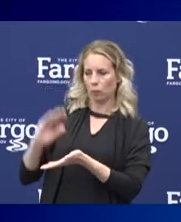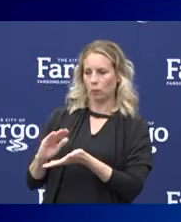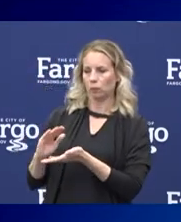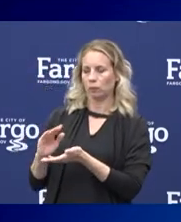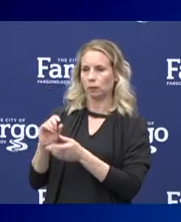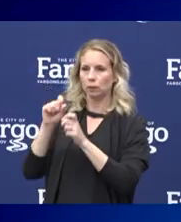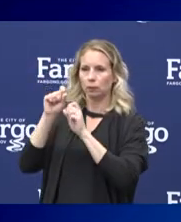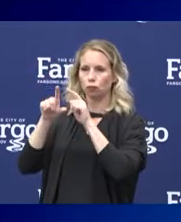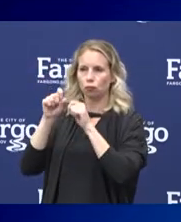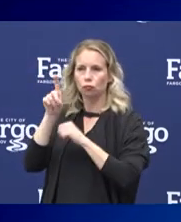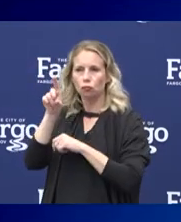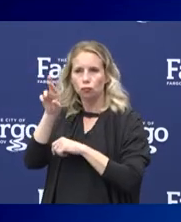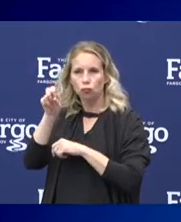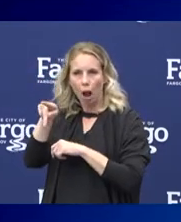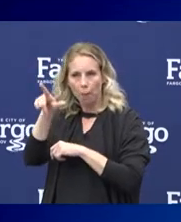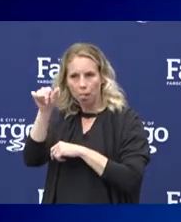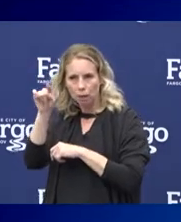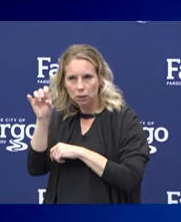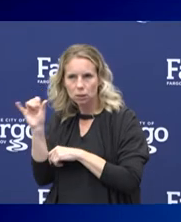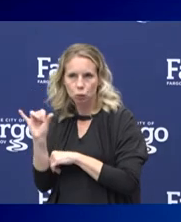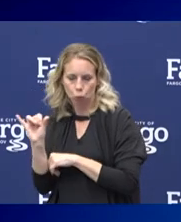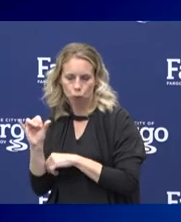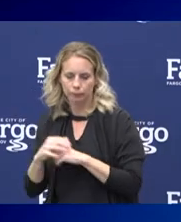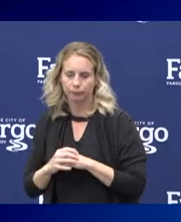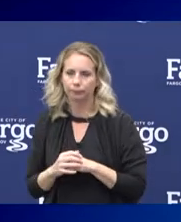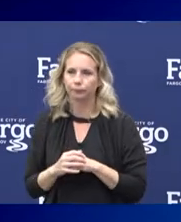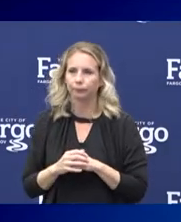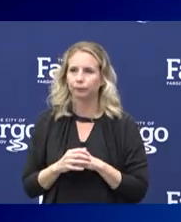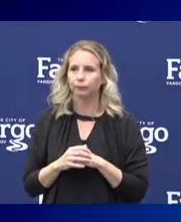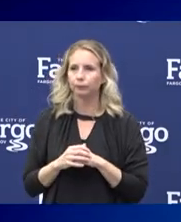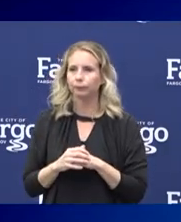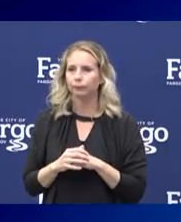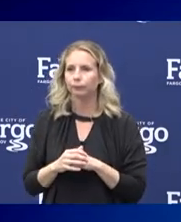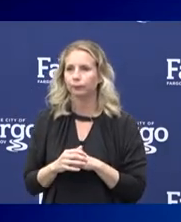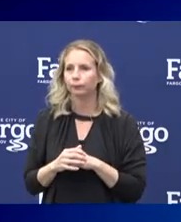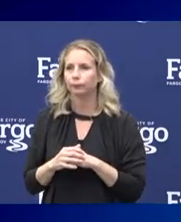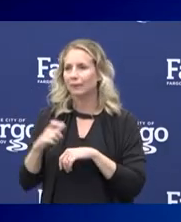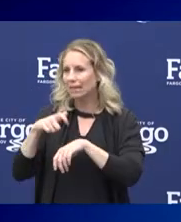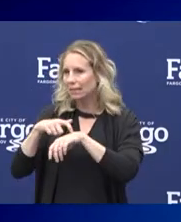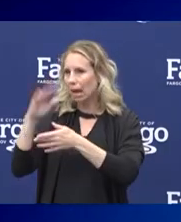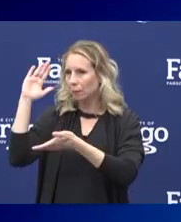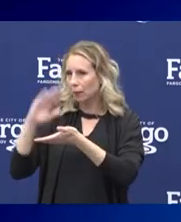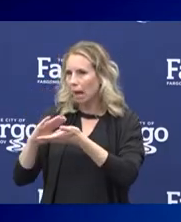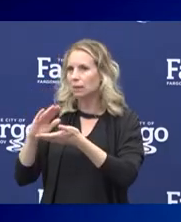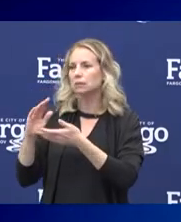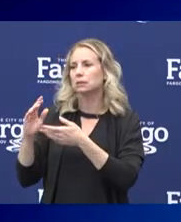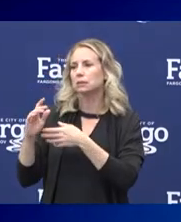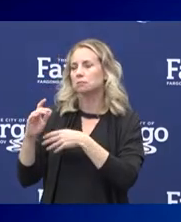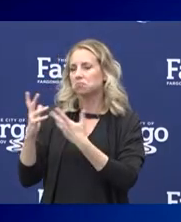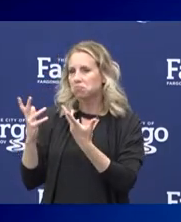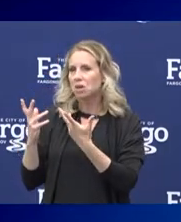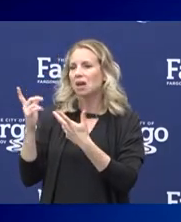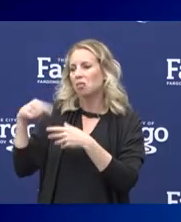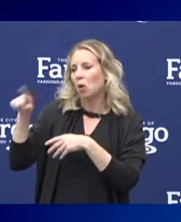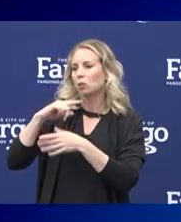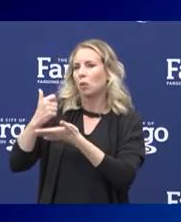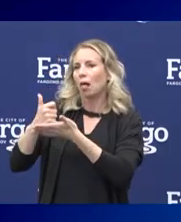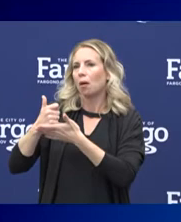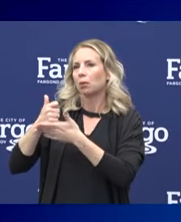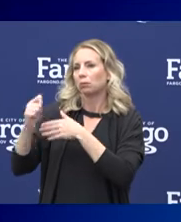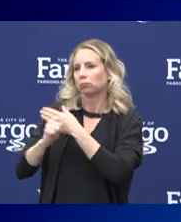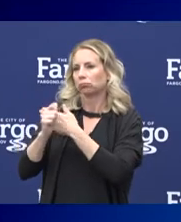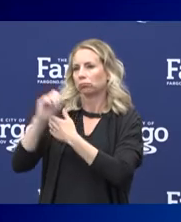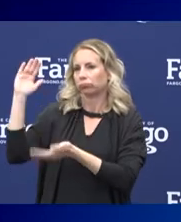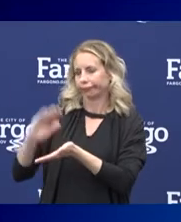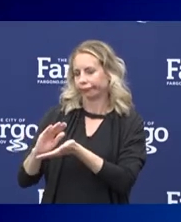numbers of contacts. So back to the emphasizing that strategy of testing, which we're doing